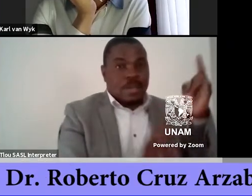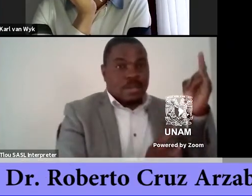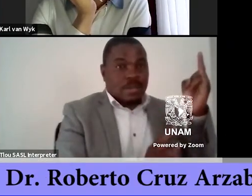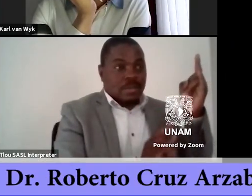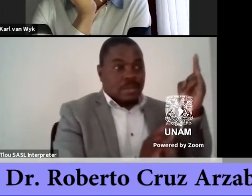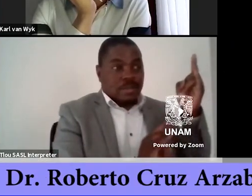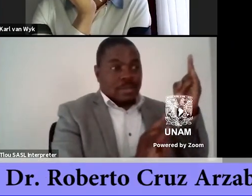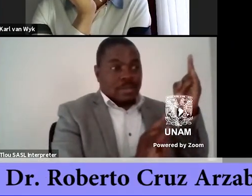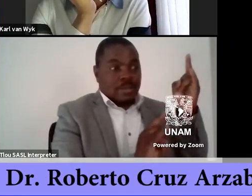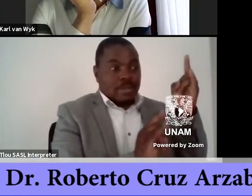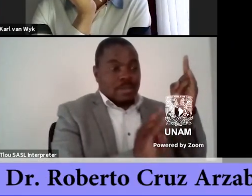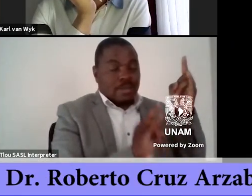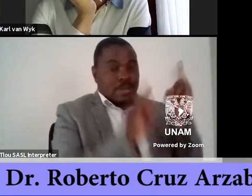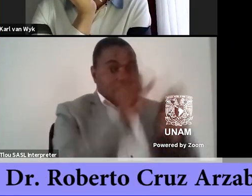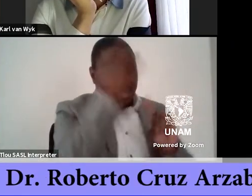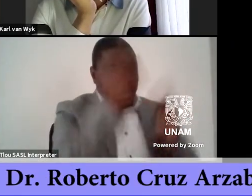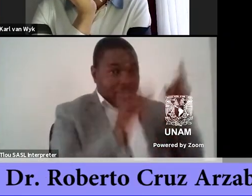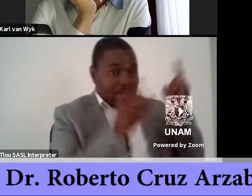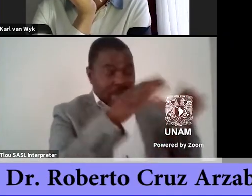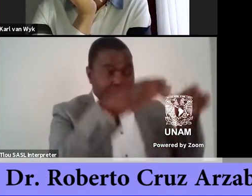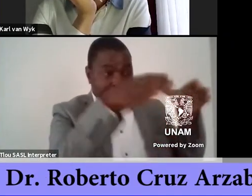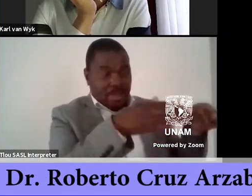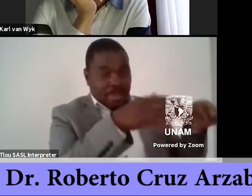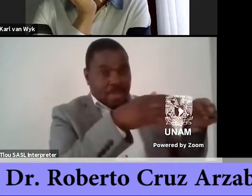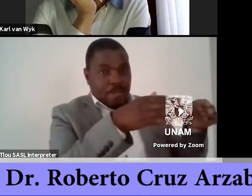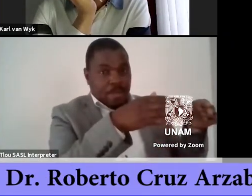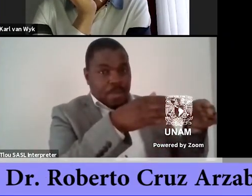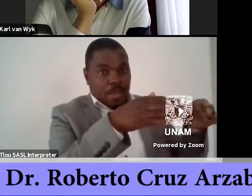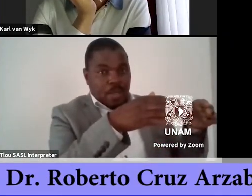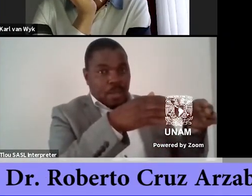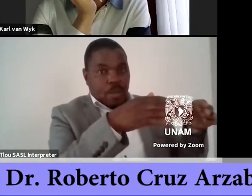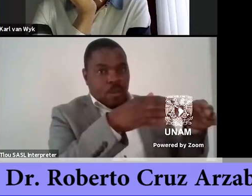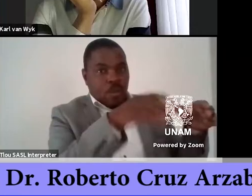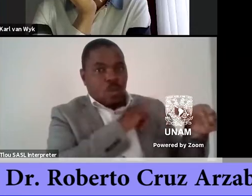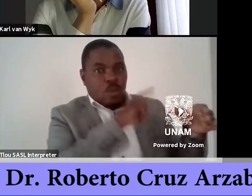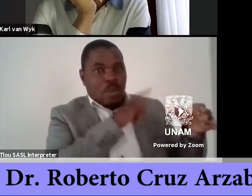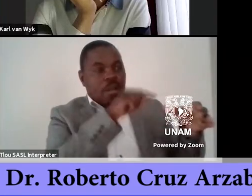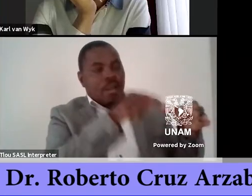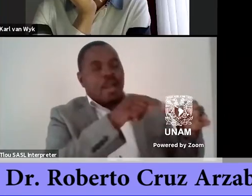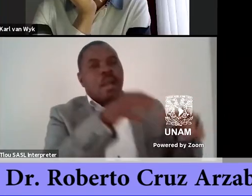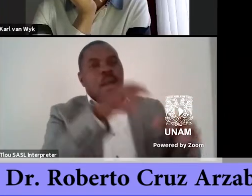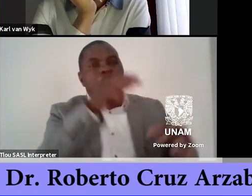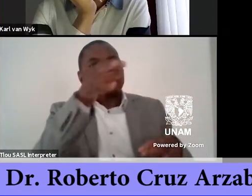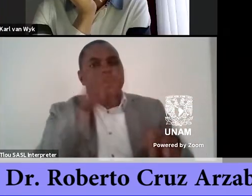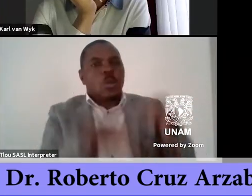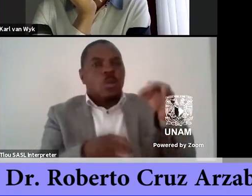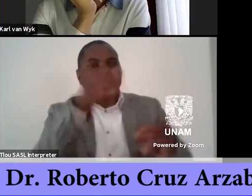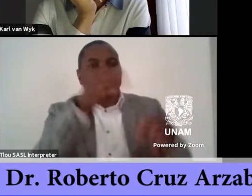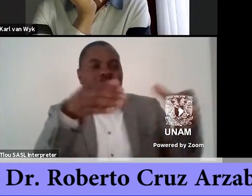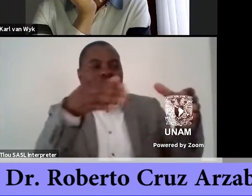because of the very centralized politics in Mexico. Mexico.